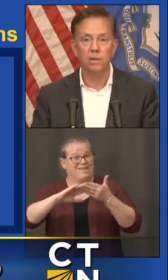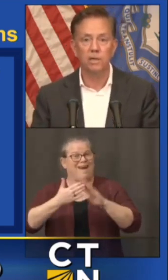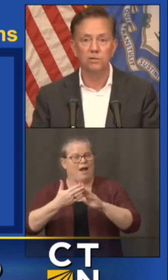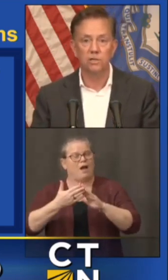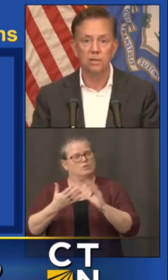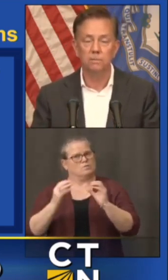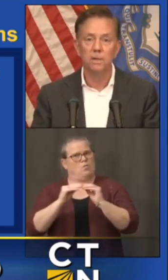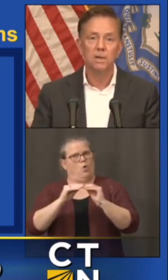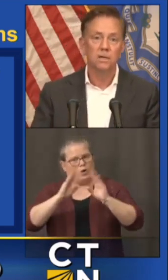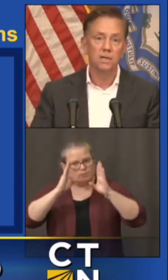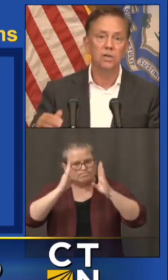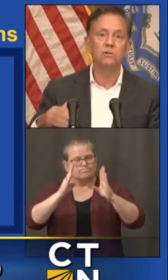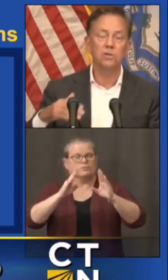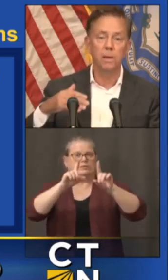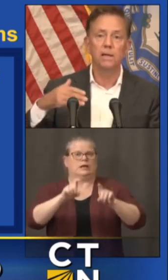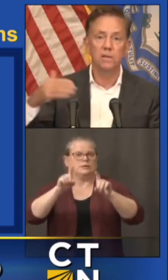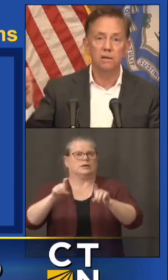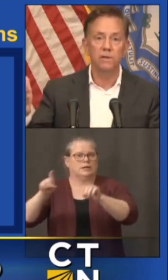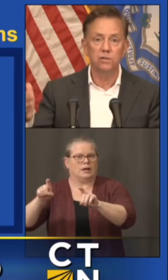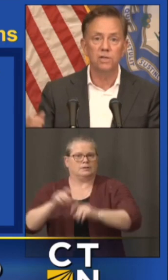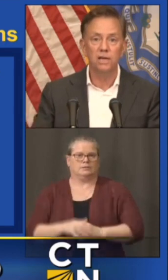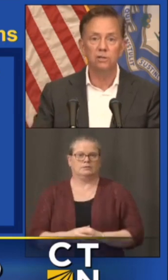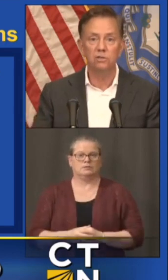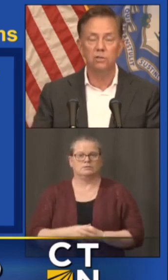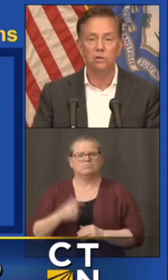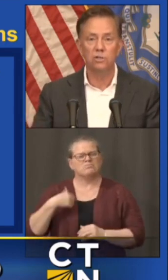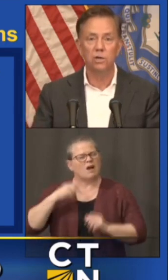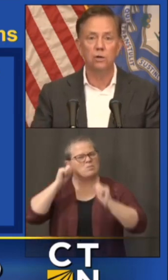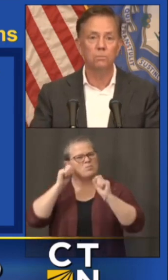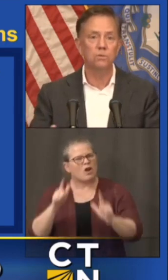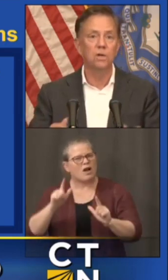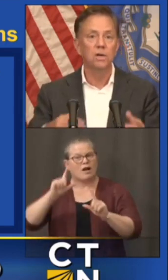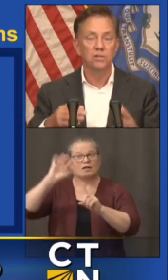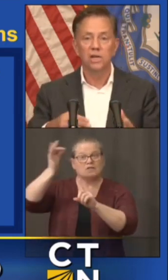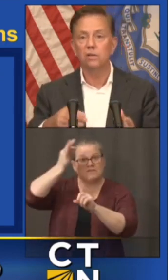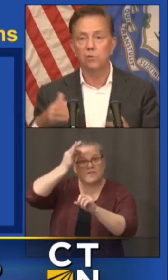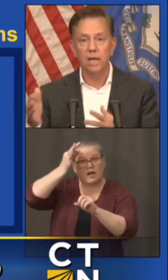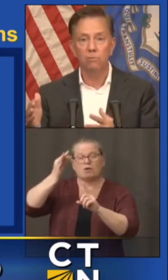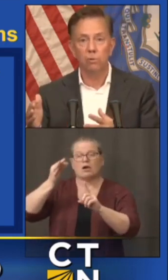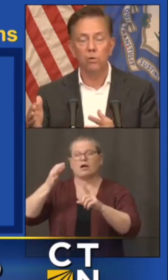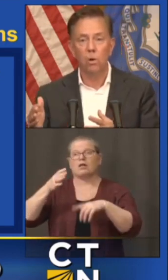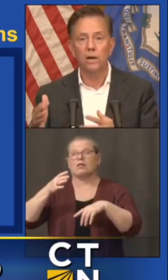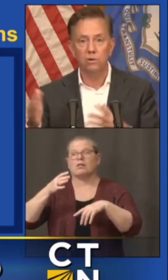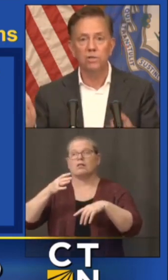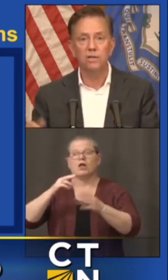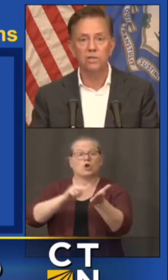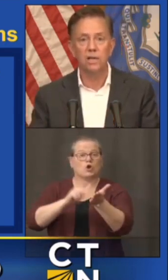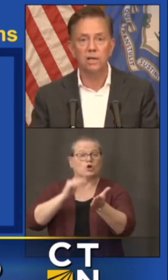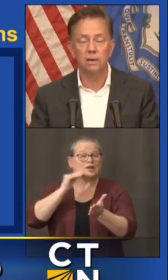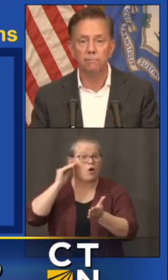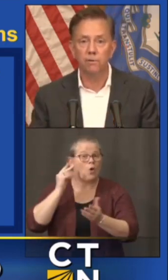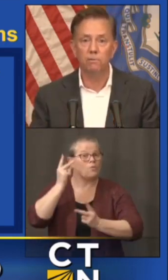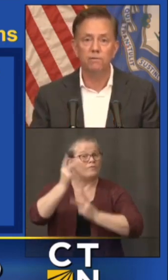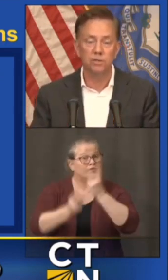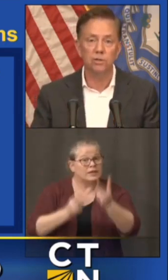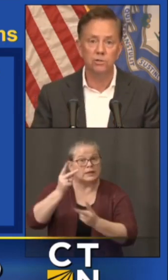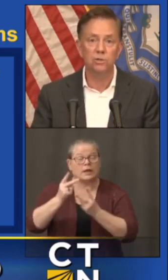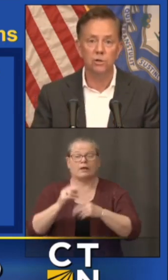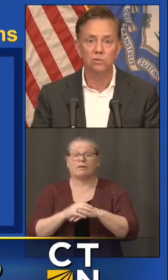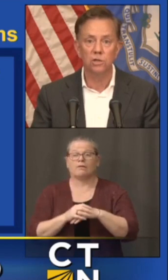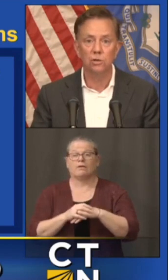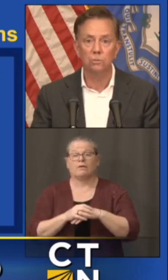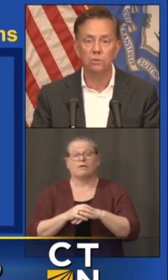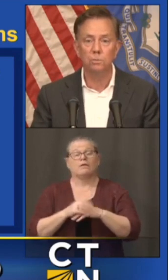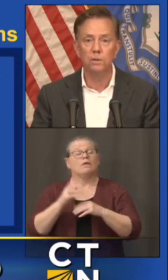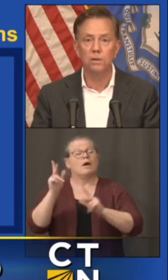government is uh continues to mandate visitations at nursing homes saying you can't require testing of for visitors